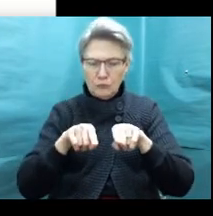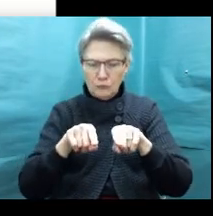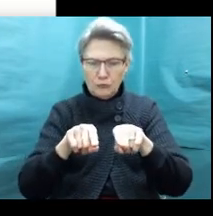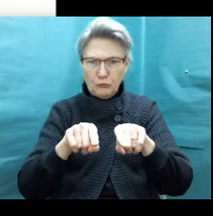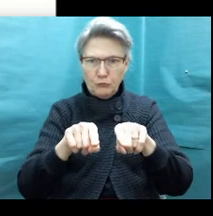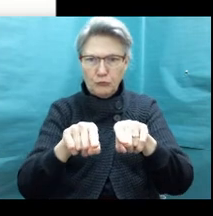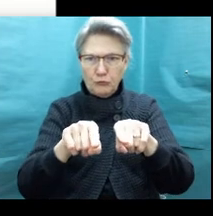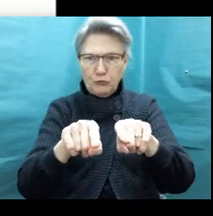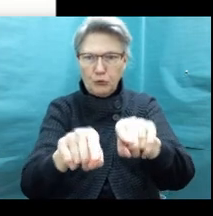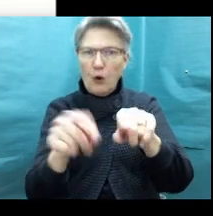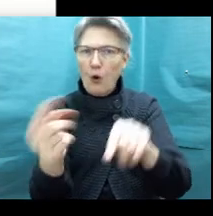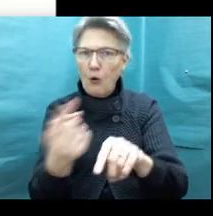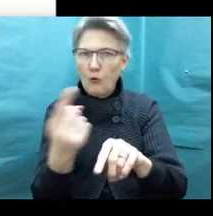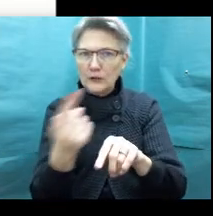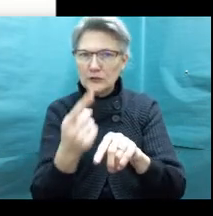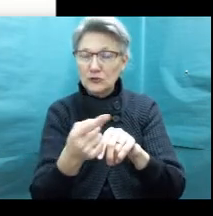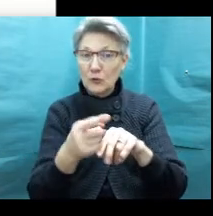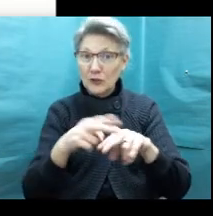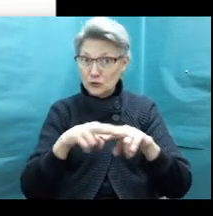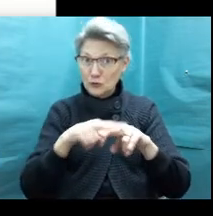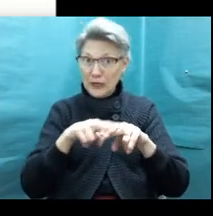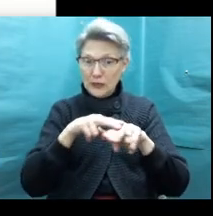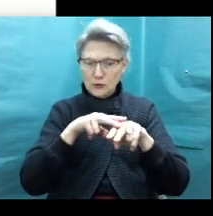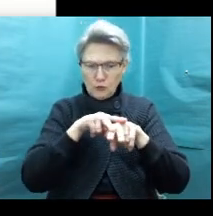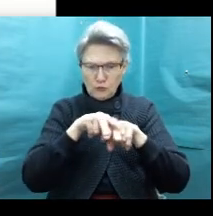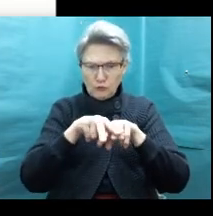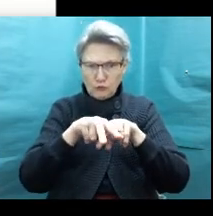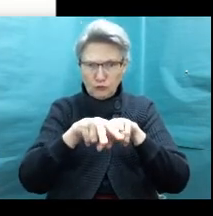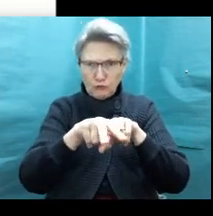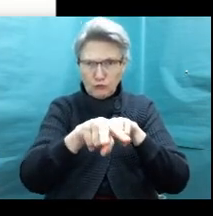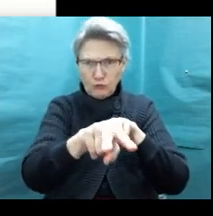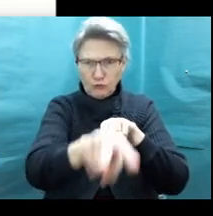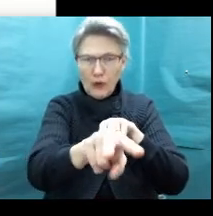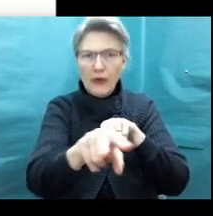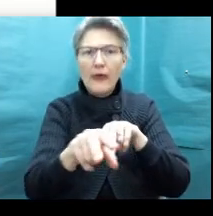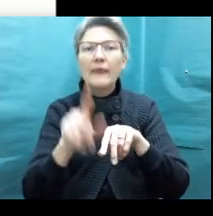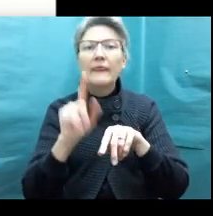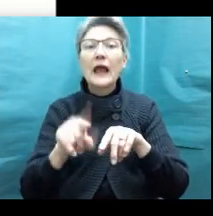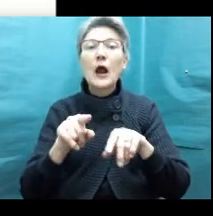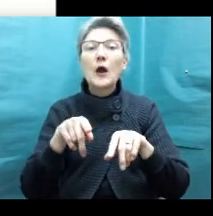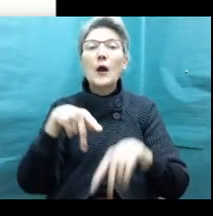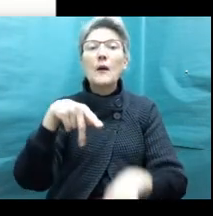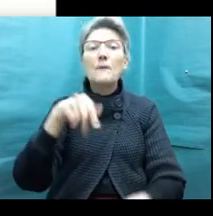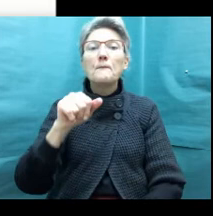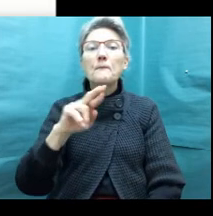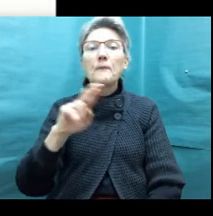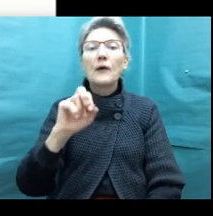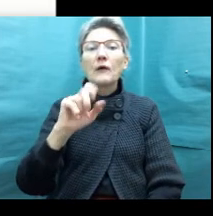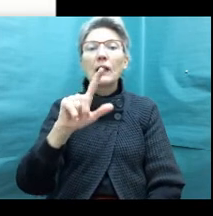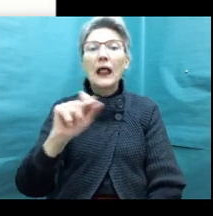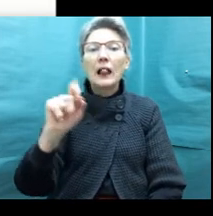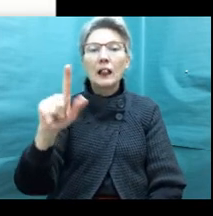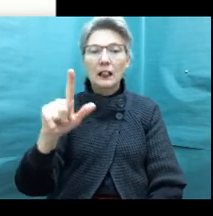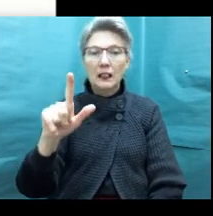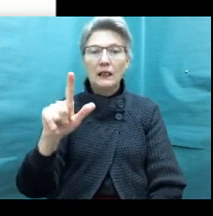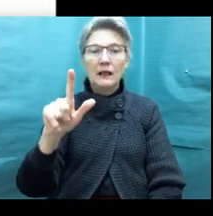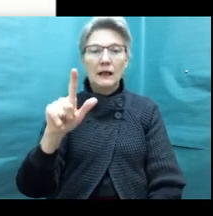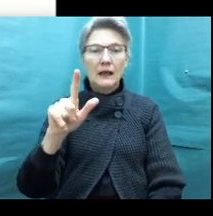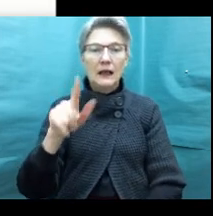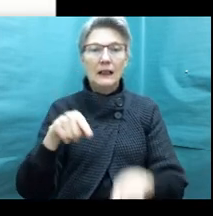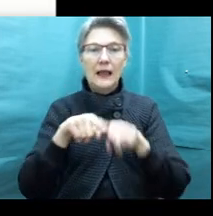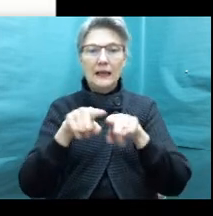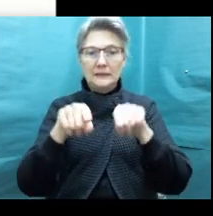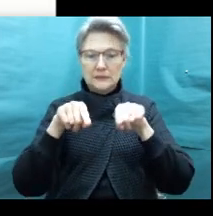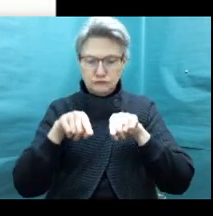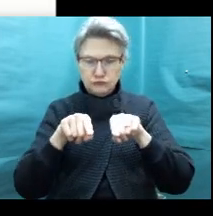that the train can stay on those tracks. Those I noticed were parallel lines. The next picture I